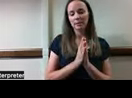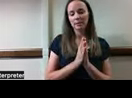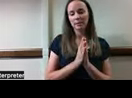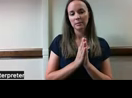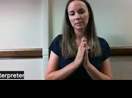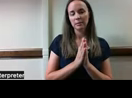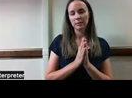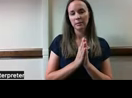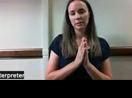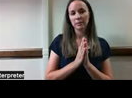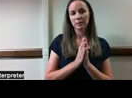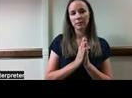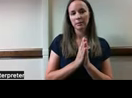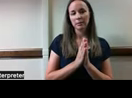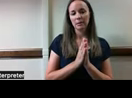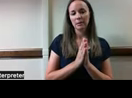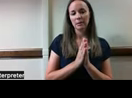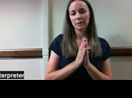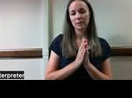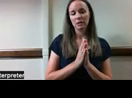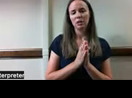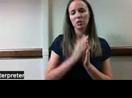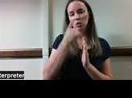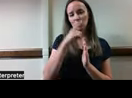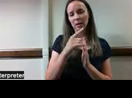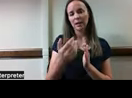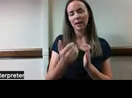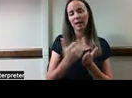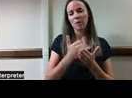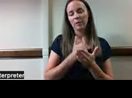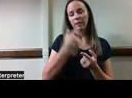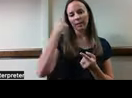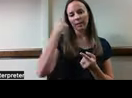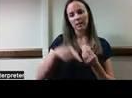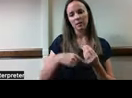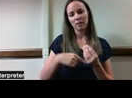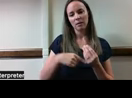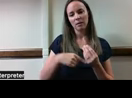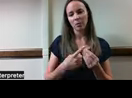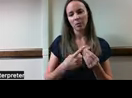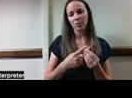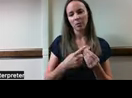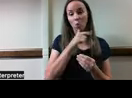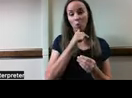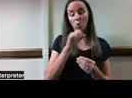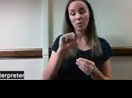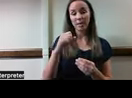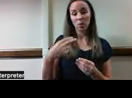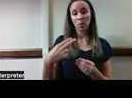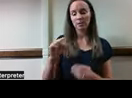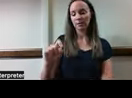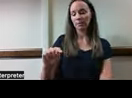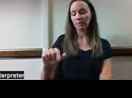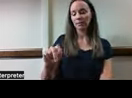number two. Could you, could a few people think through and answer, who are the stakeholders involved in this